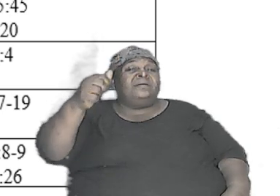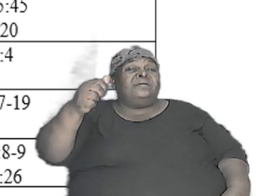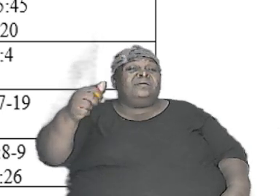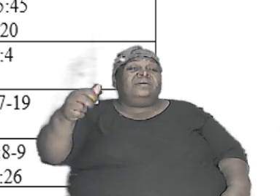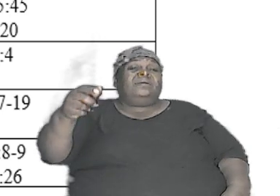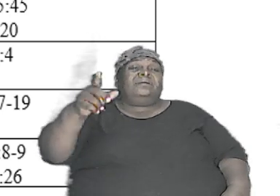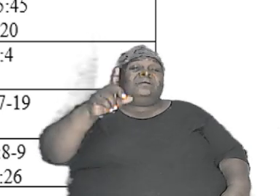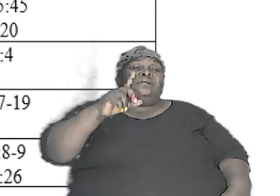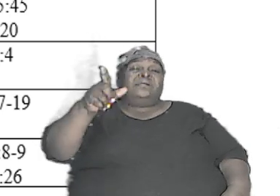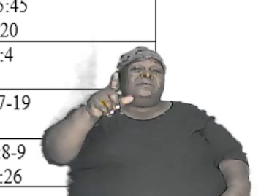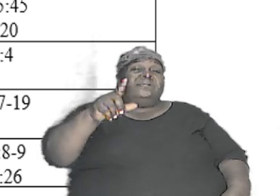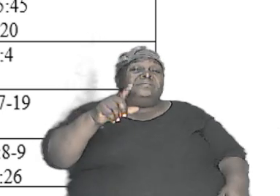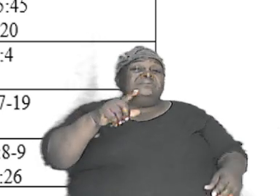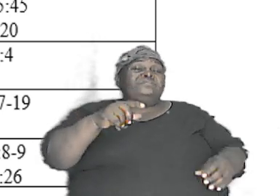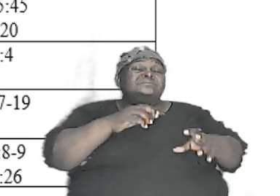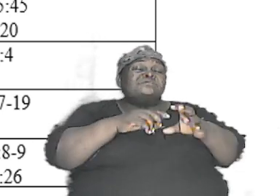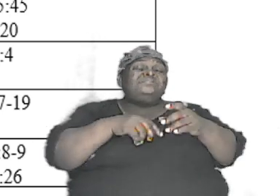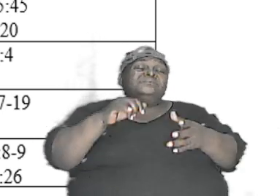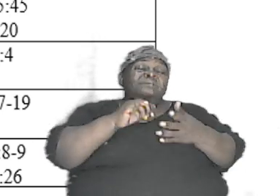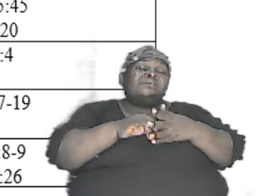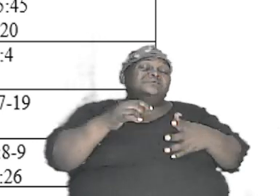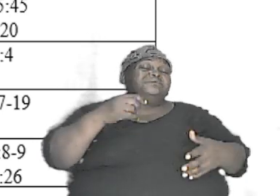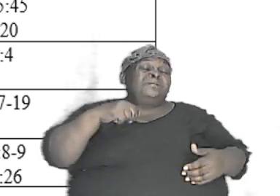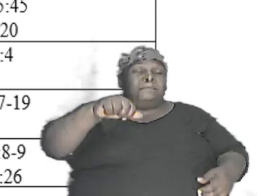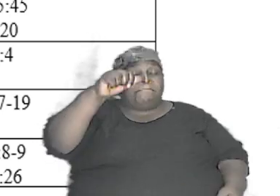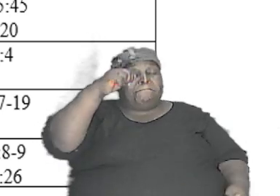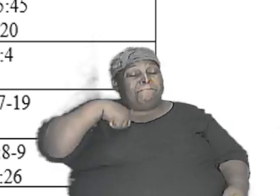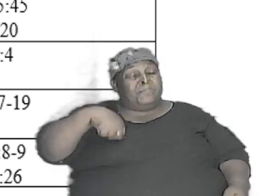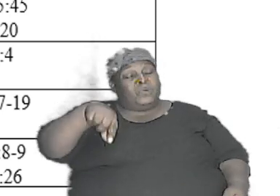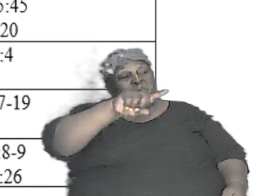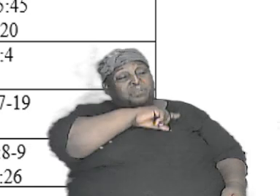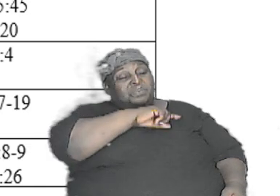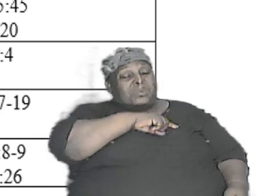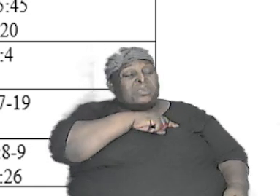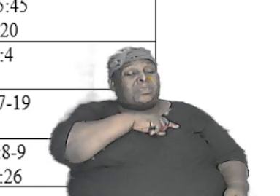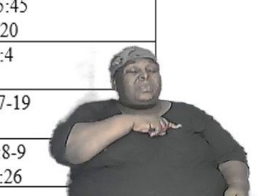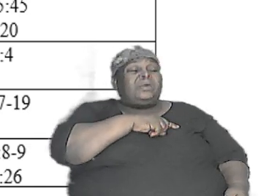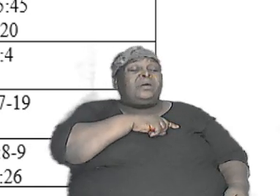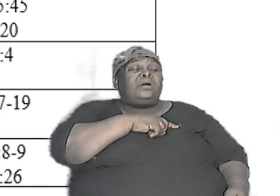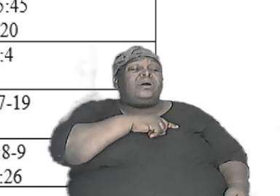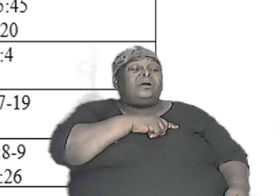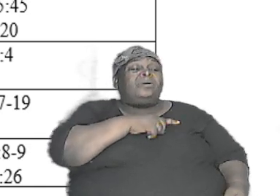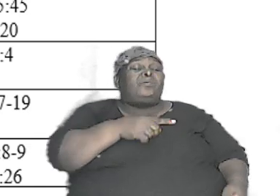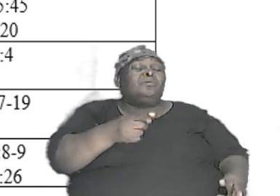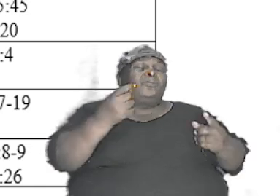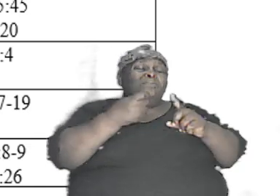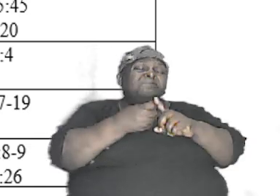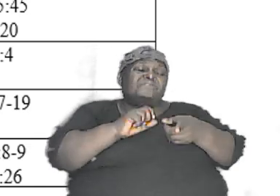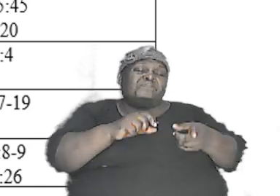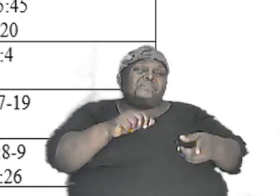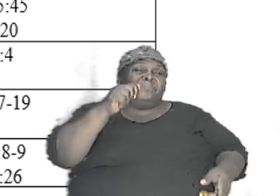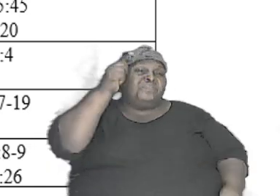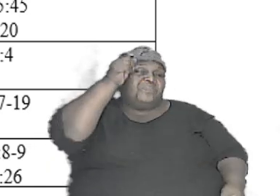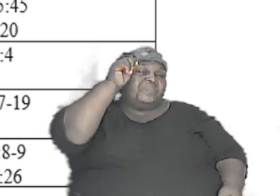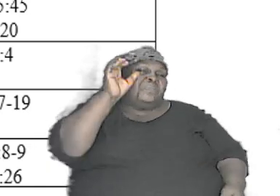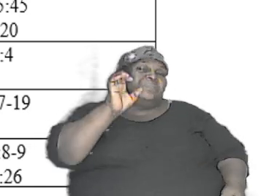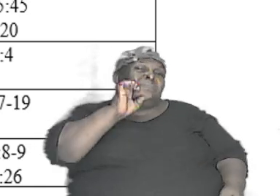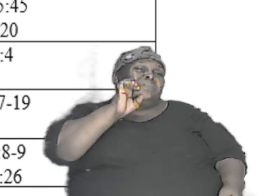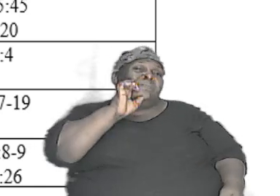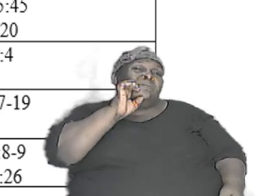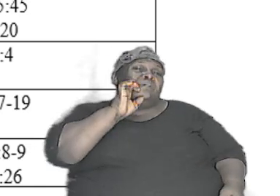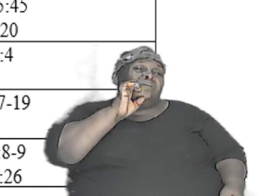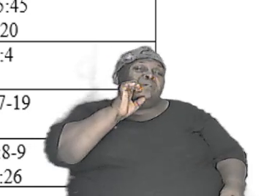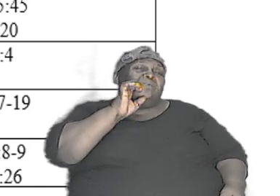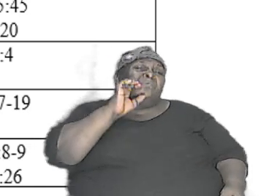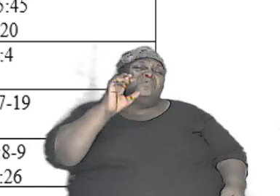that we came from Adam and Eve brothers and sisters it don't matter what professor